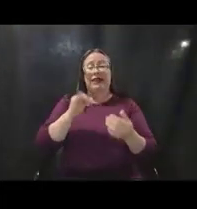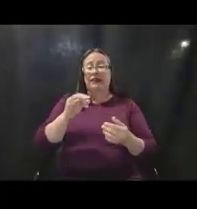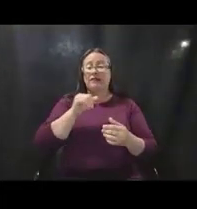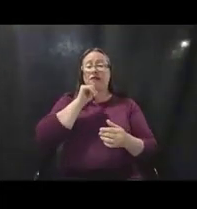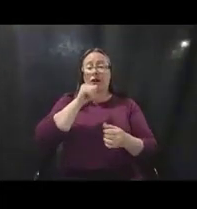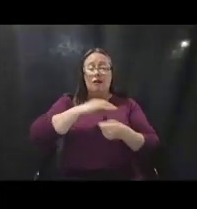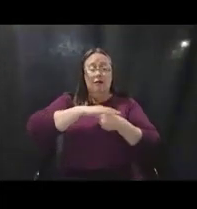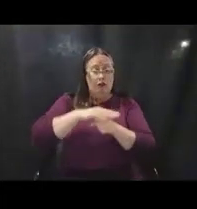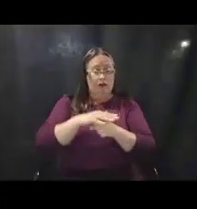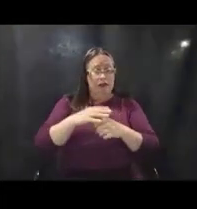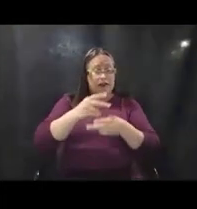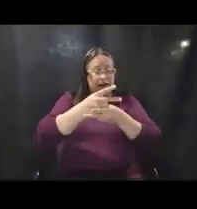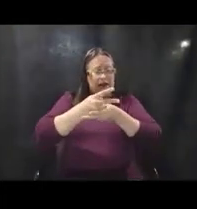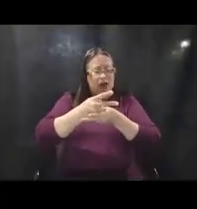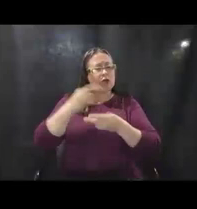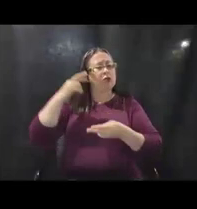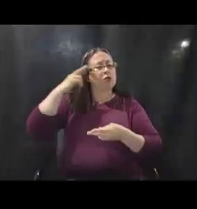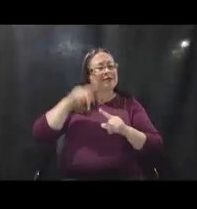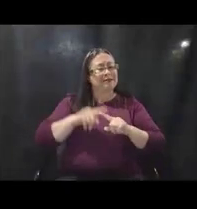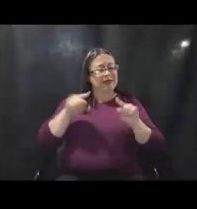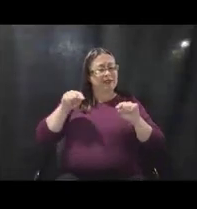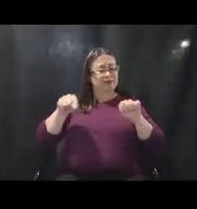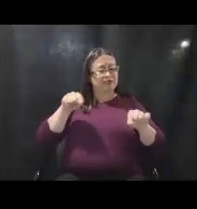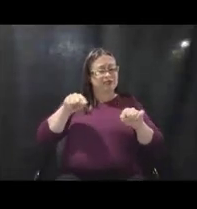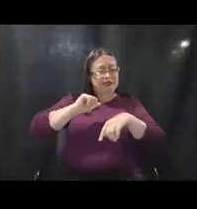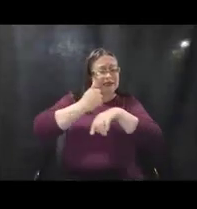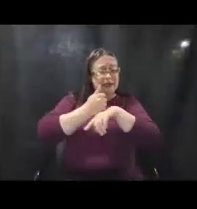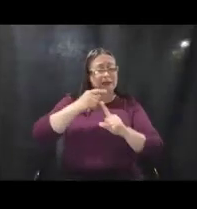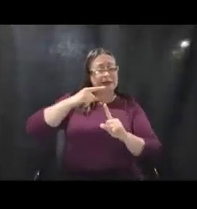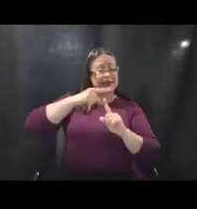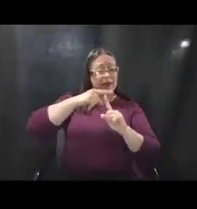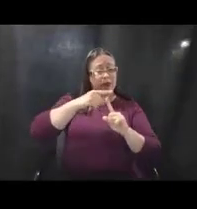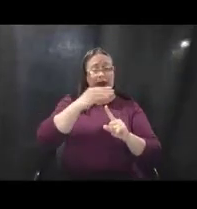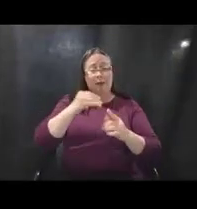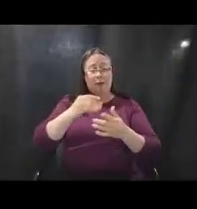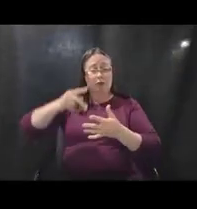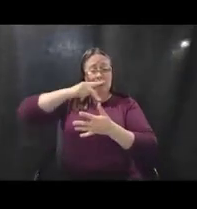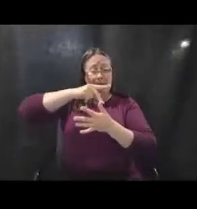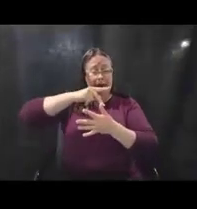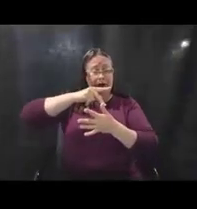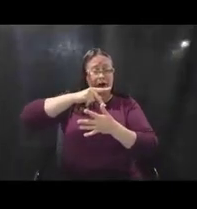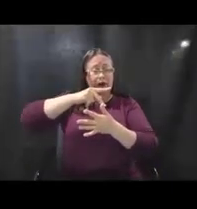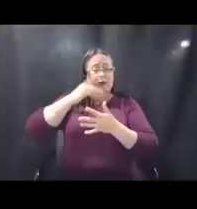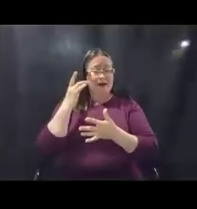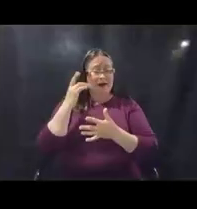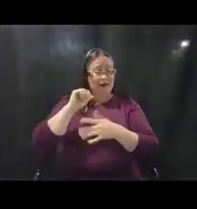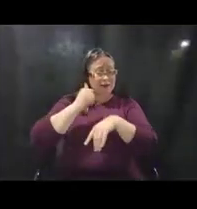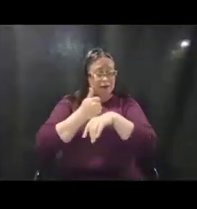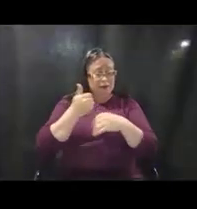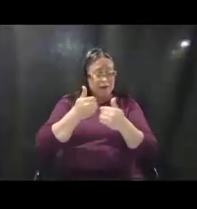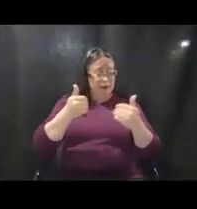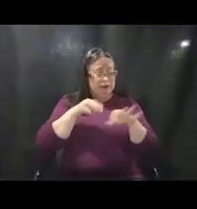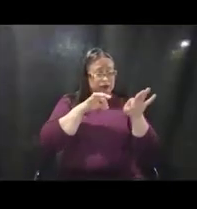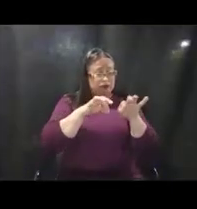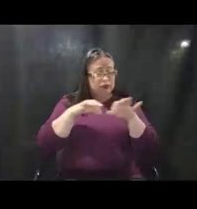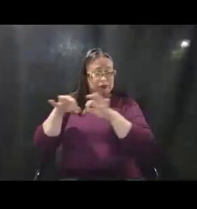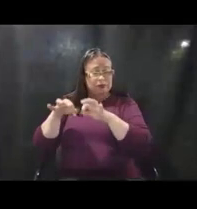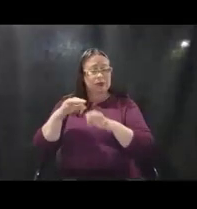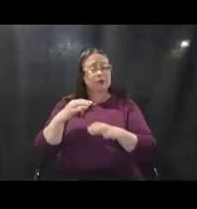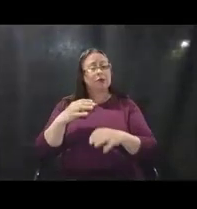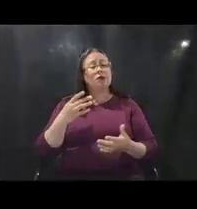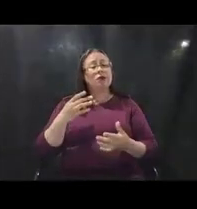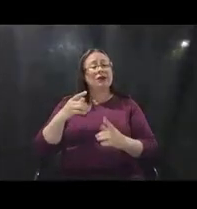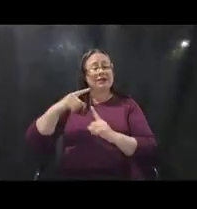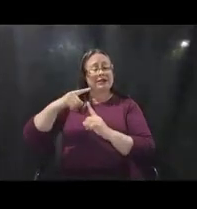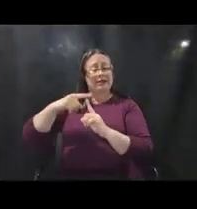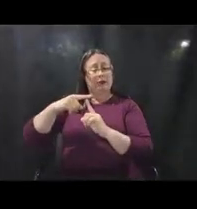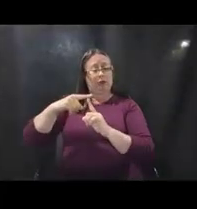And the, the reason that difference exists between the temporary and the primary medical care facility, uh, is because the reason the temporary